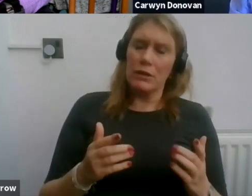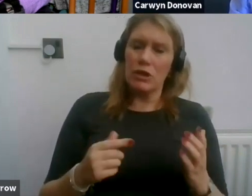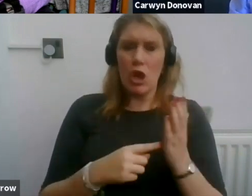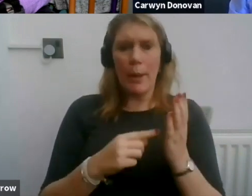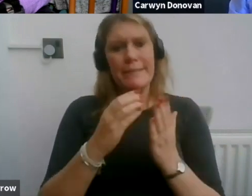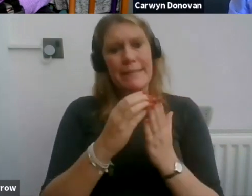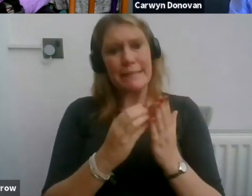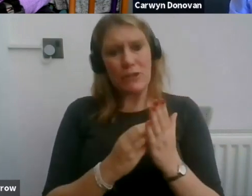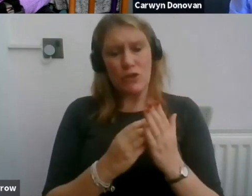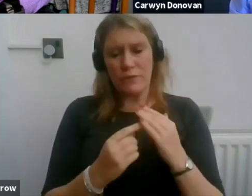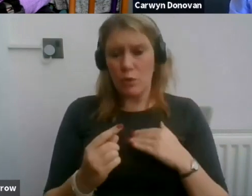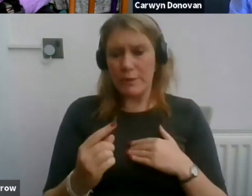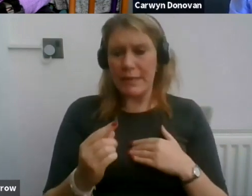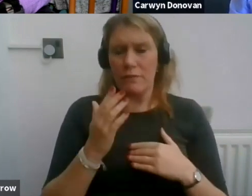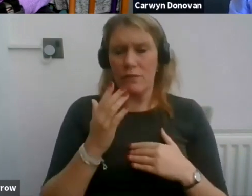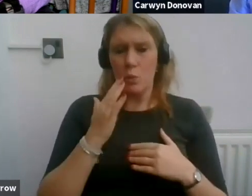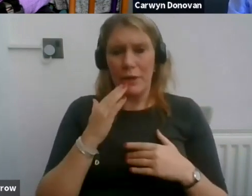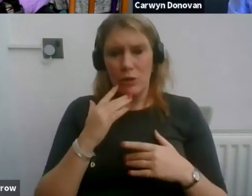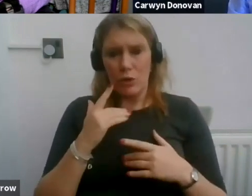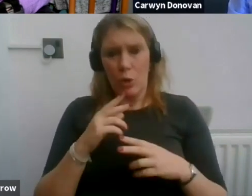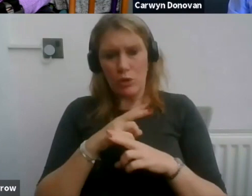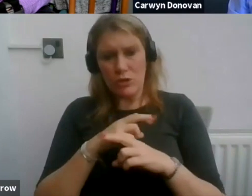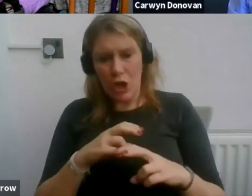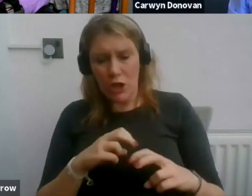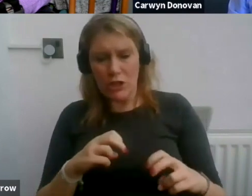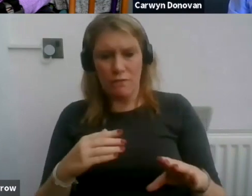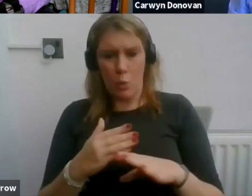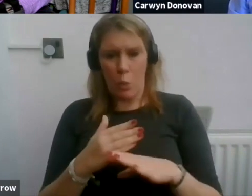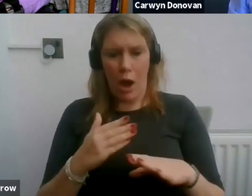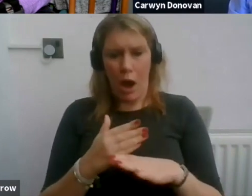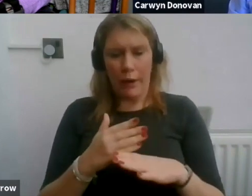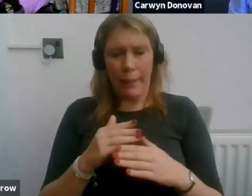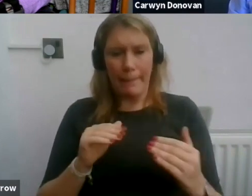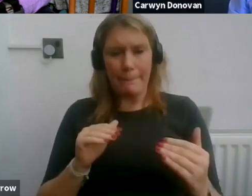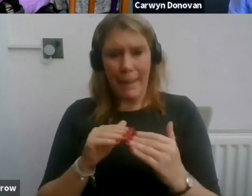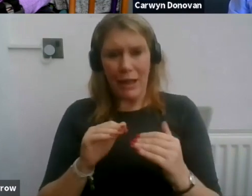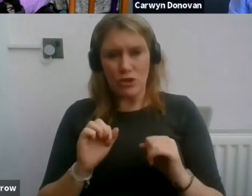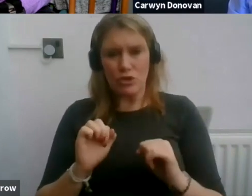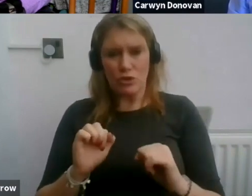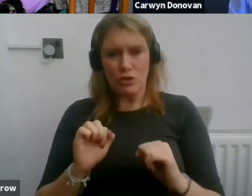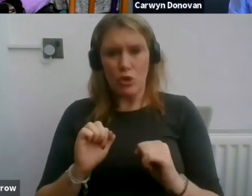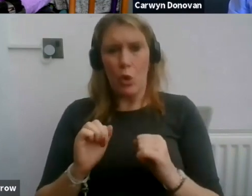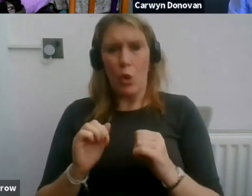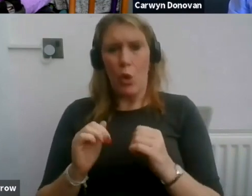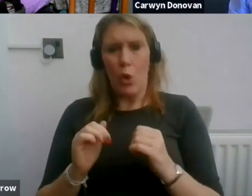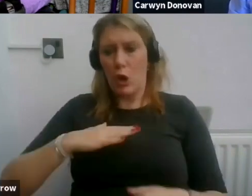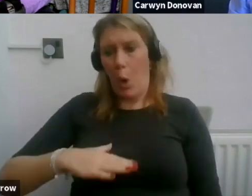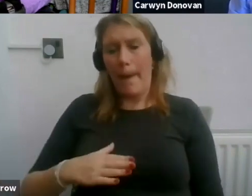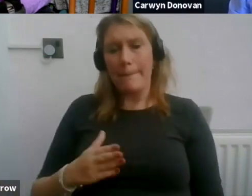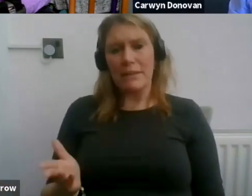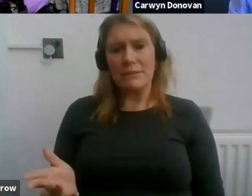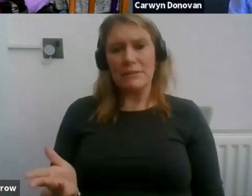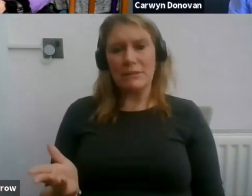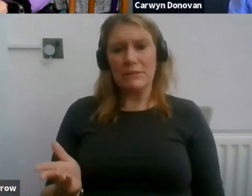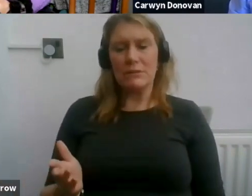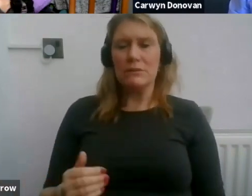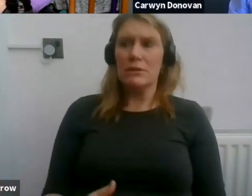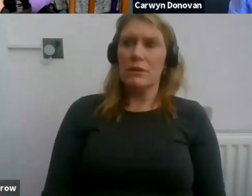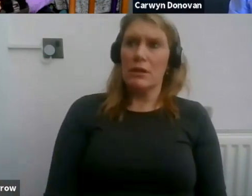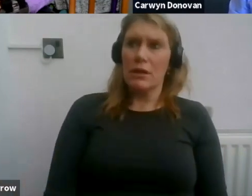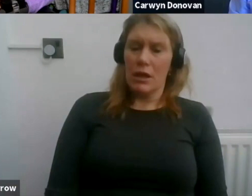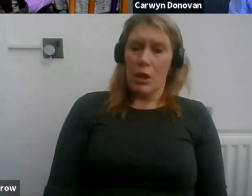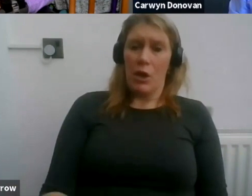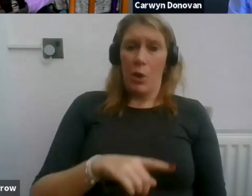discussing work with employers. And that's an important factor because contracts needn't be a one